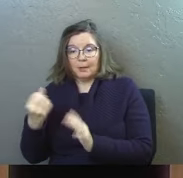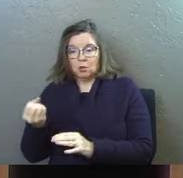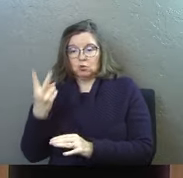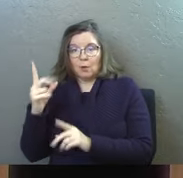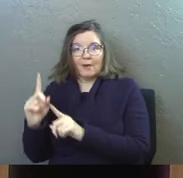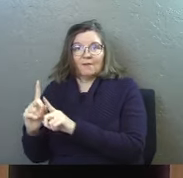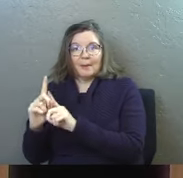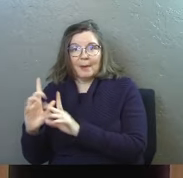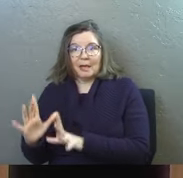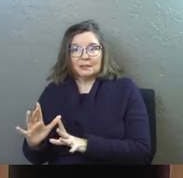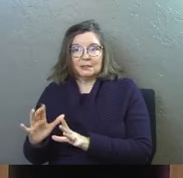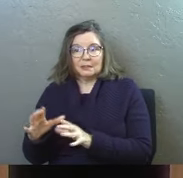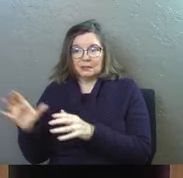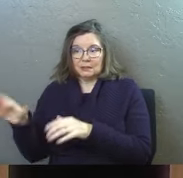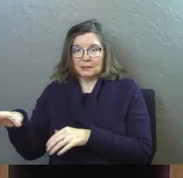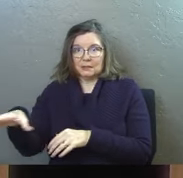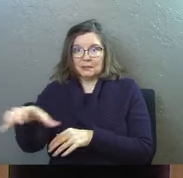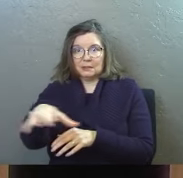12 apostles